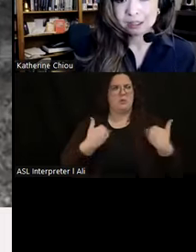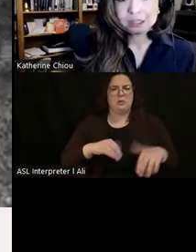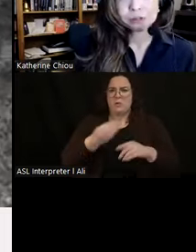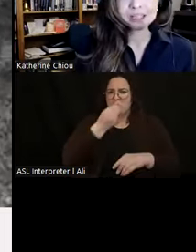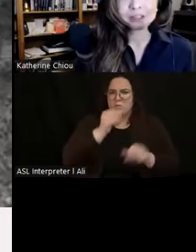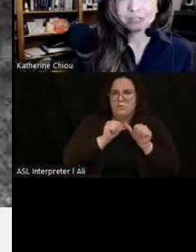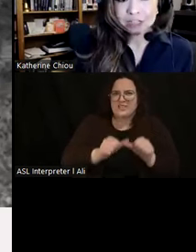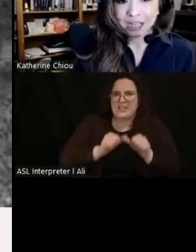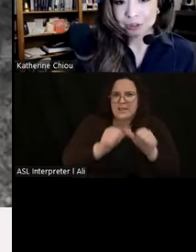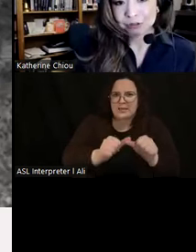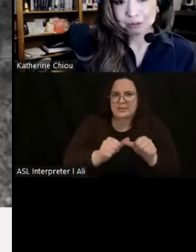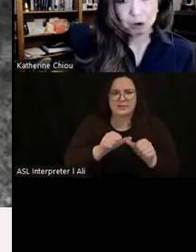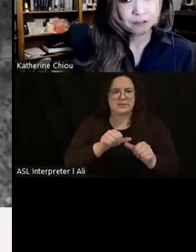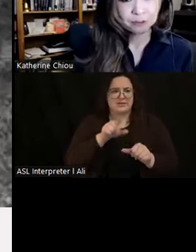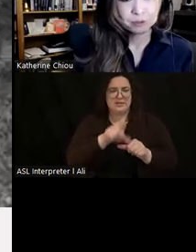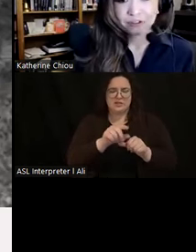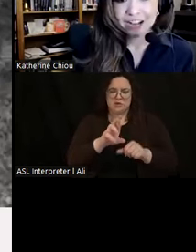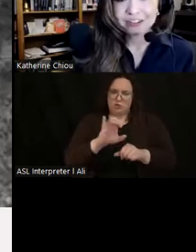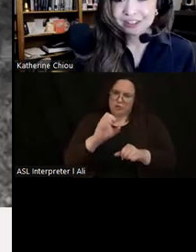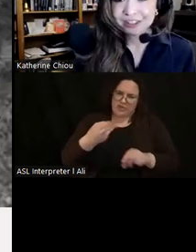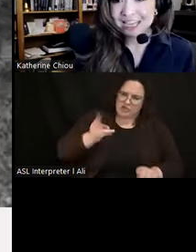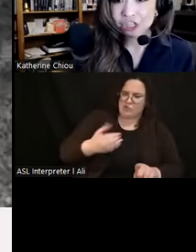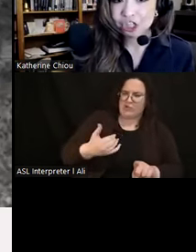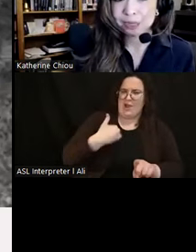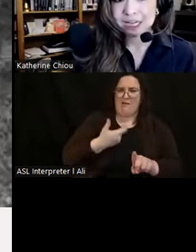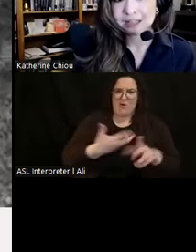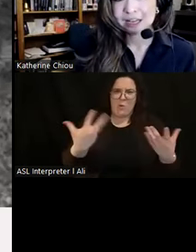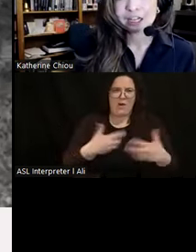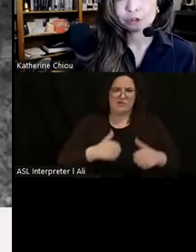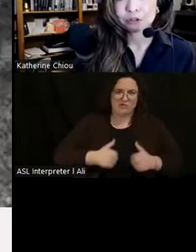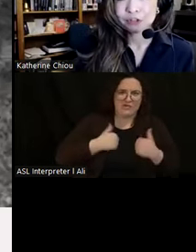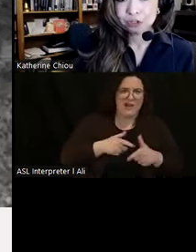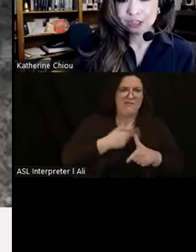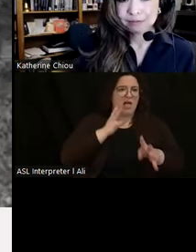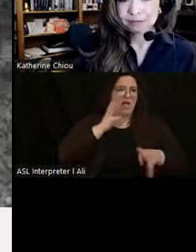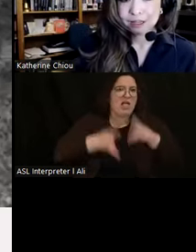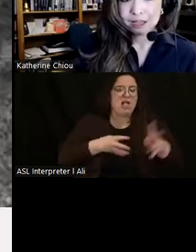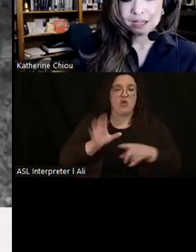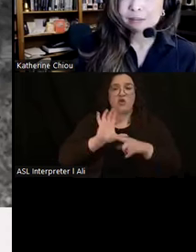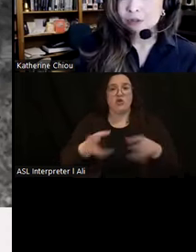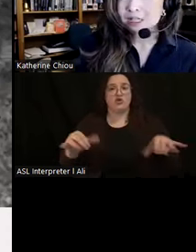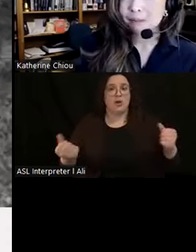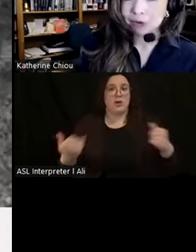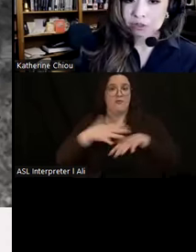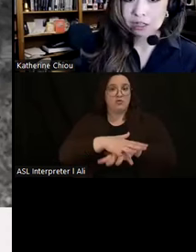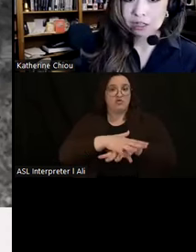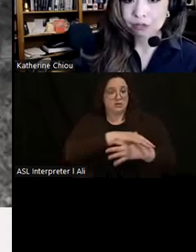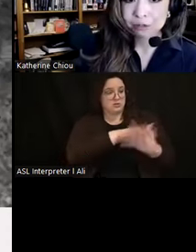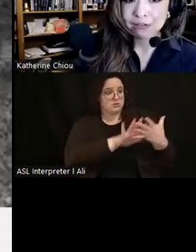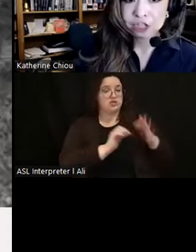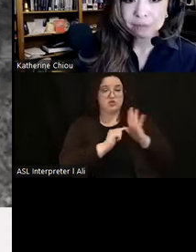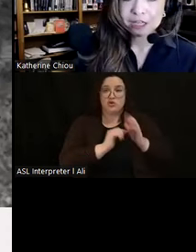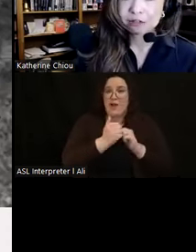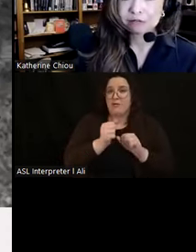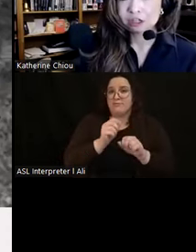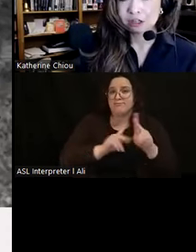This cuisine is a rich tapestry woven from survival, ingenuity, and cultural fusion. It demonstrates how marginalized groups